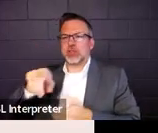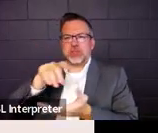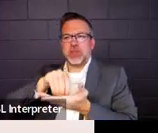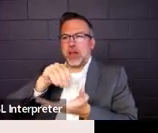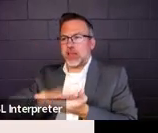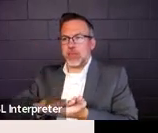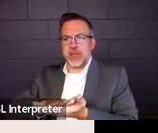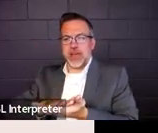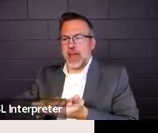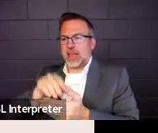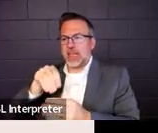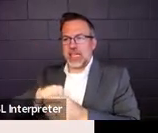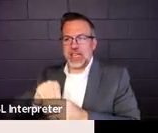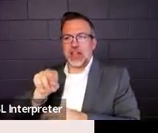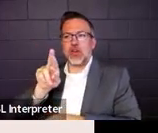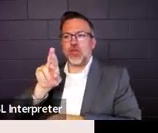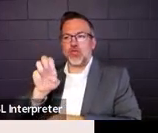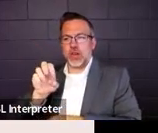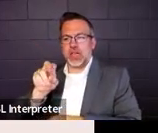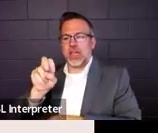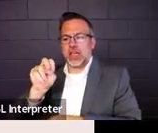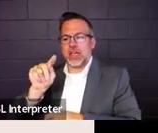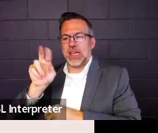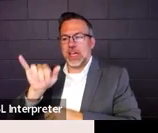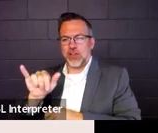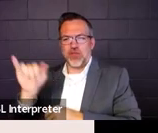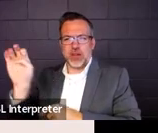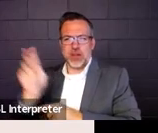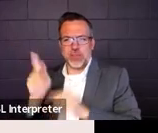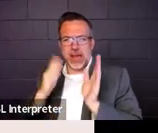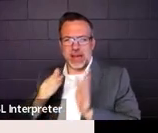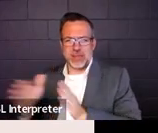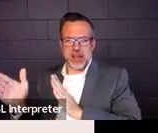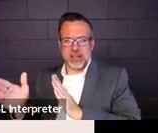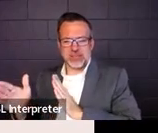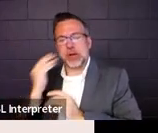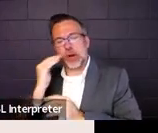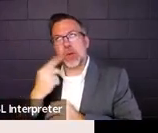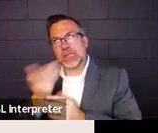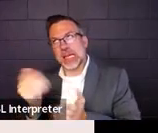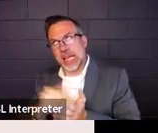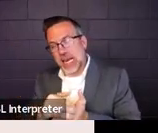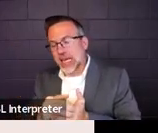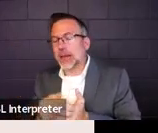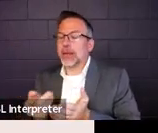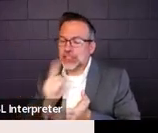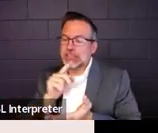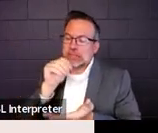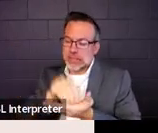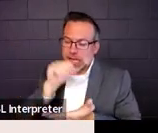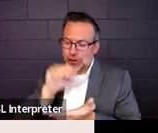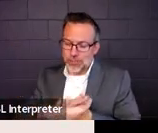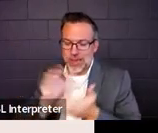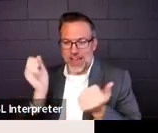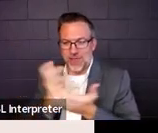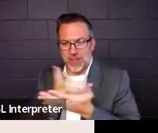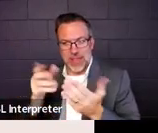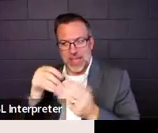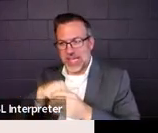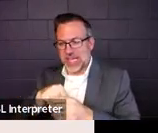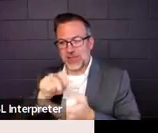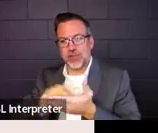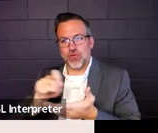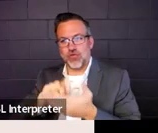-entry plan and just really, I know I'm going to say this a lot, but just really document every single thing in the written notice.